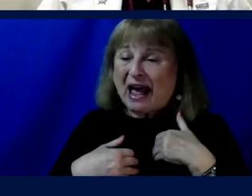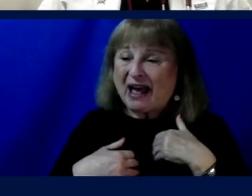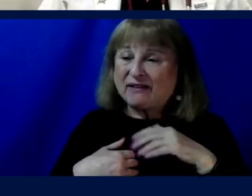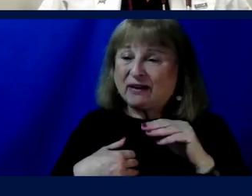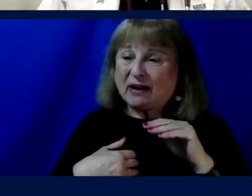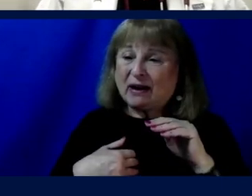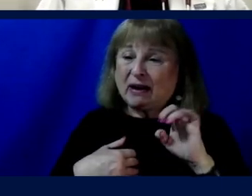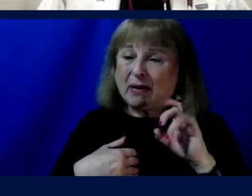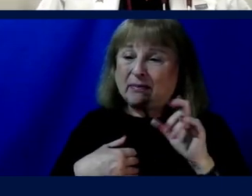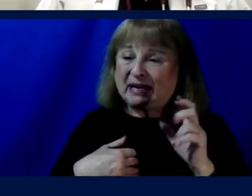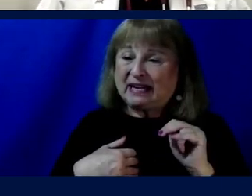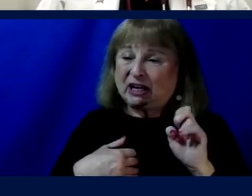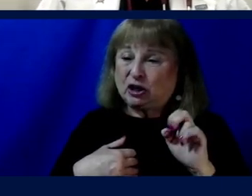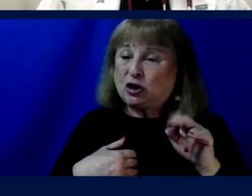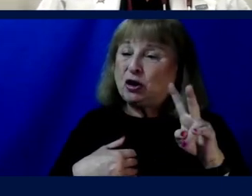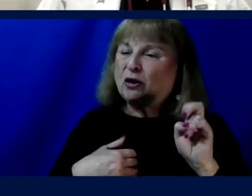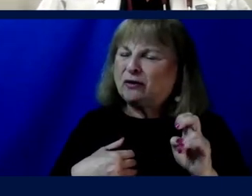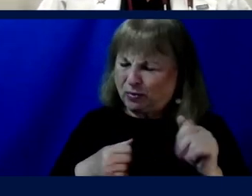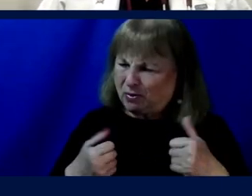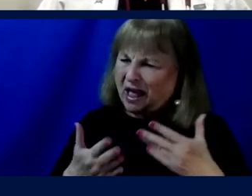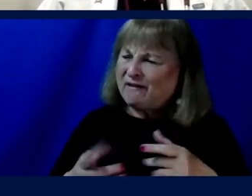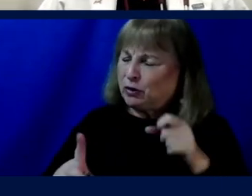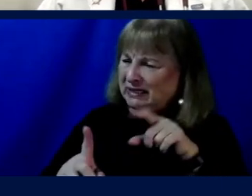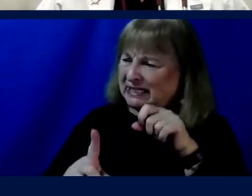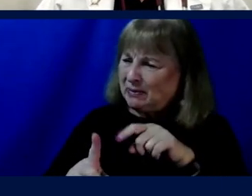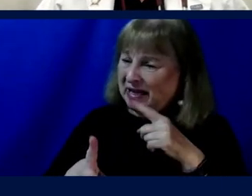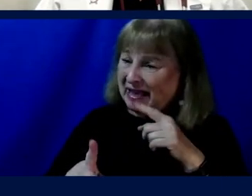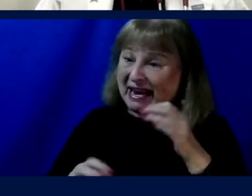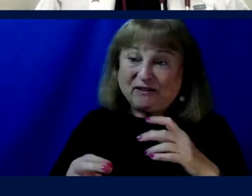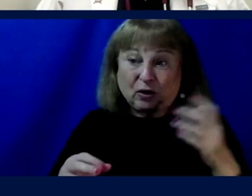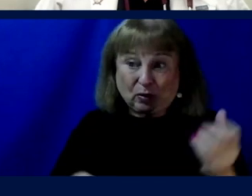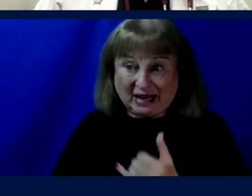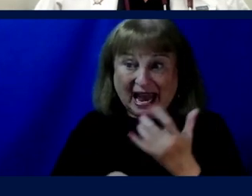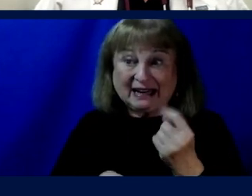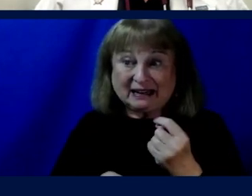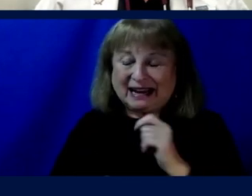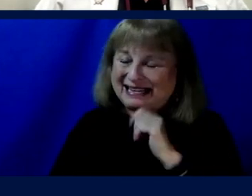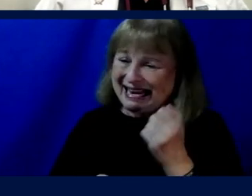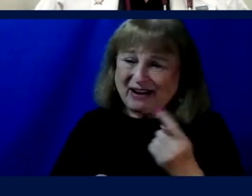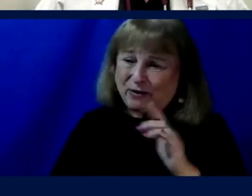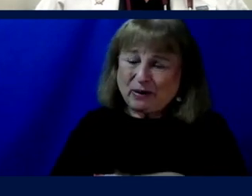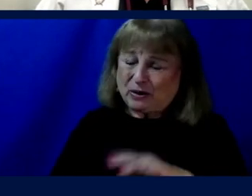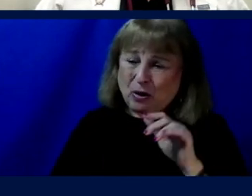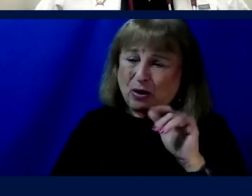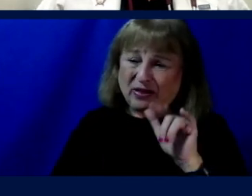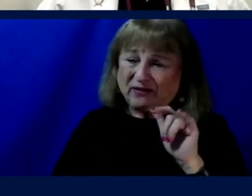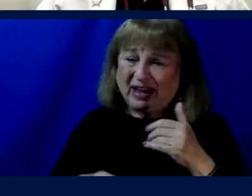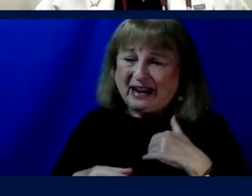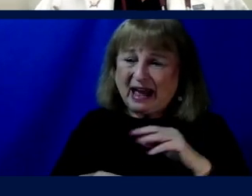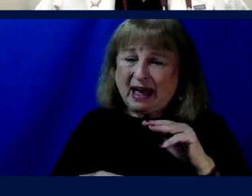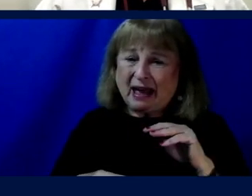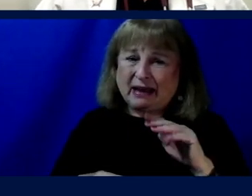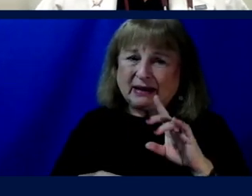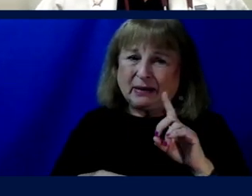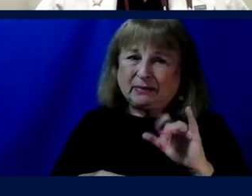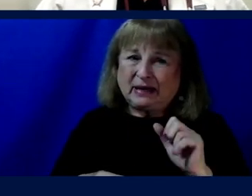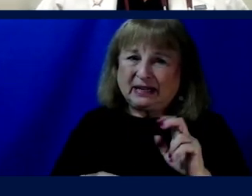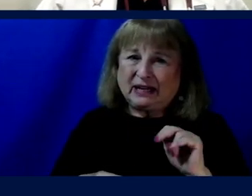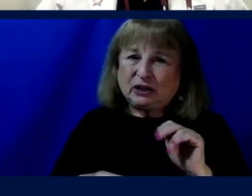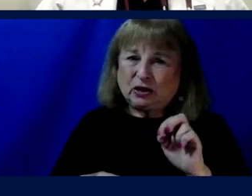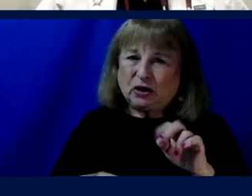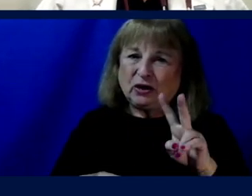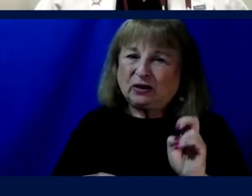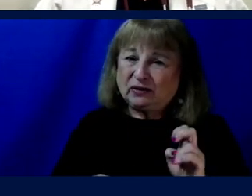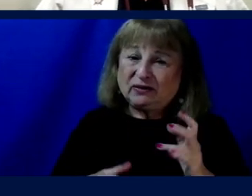a median nerve stimulator for space adaptation sickness, if you get it. Not everyone on the flight had a median nerve. Not everyone on that flight gets space